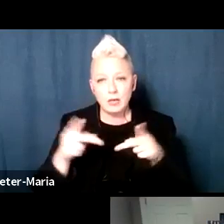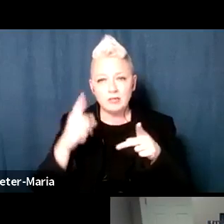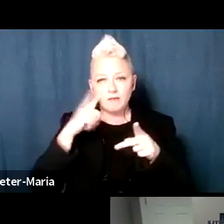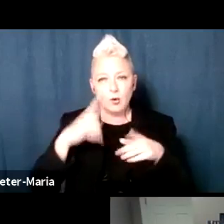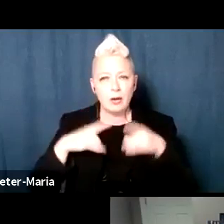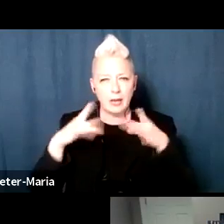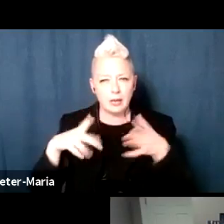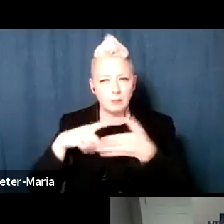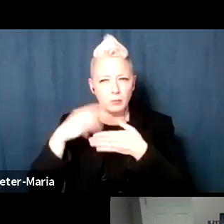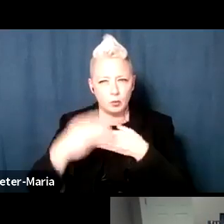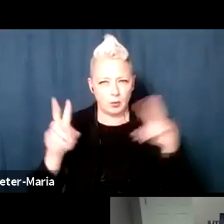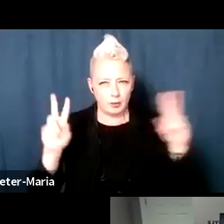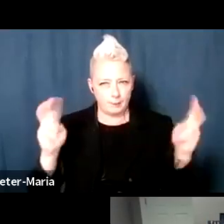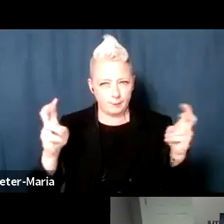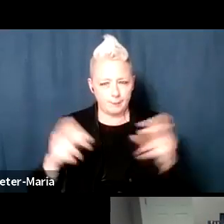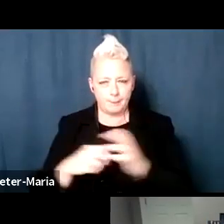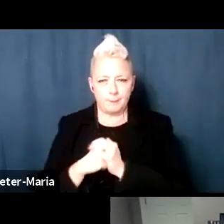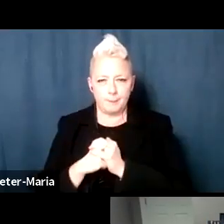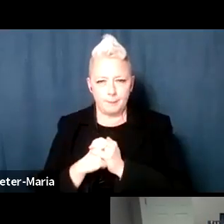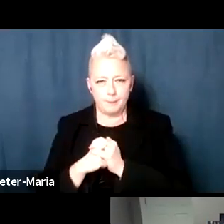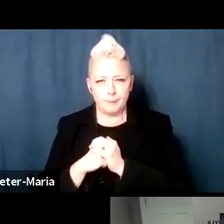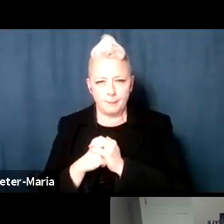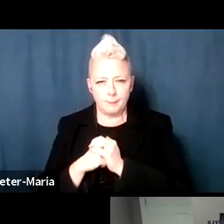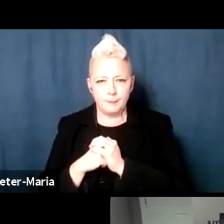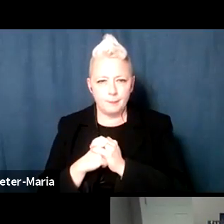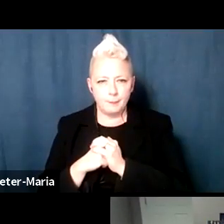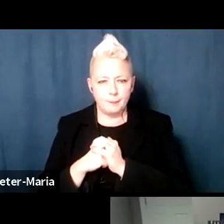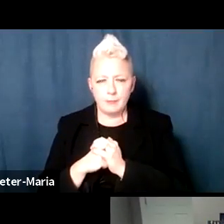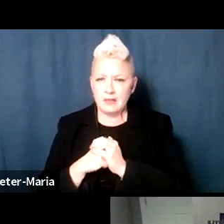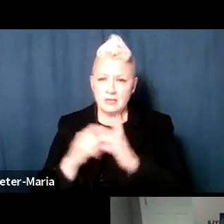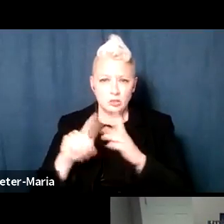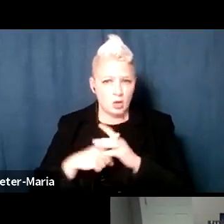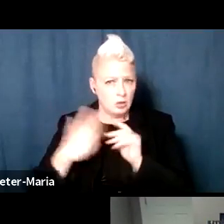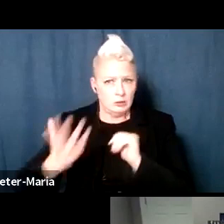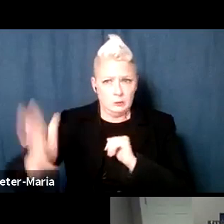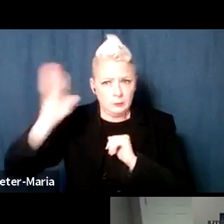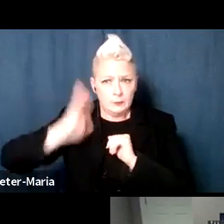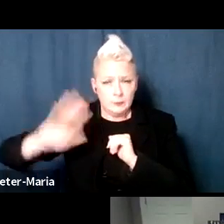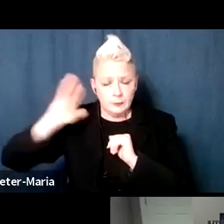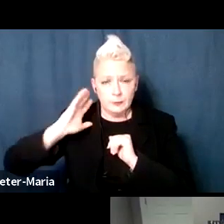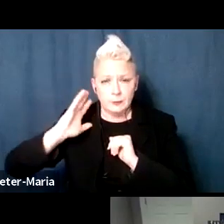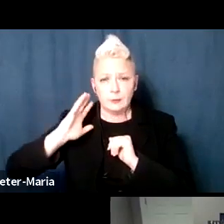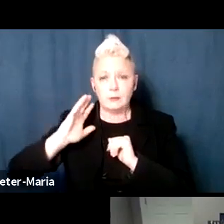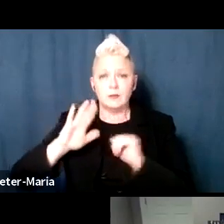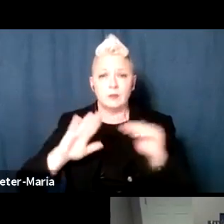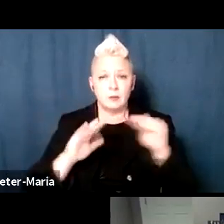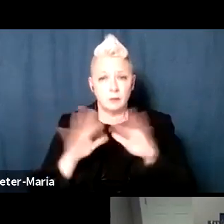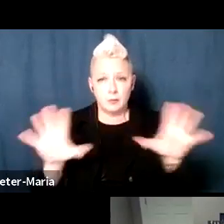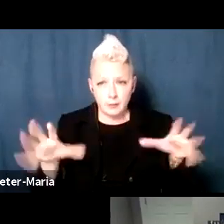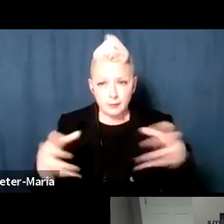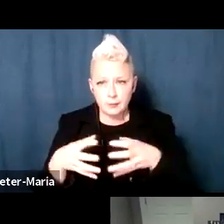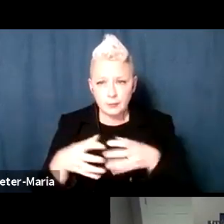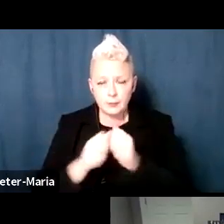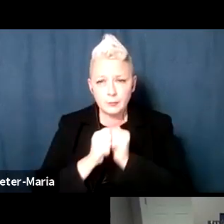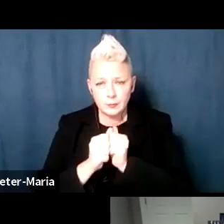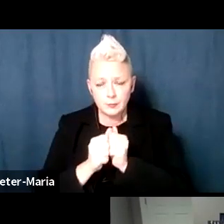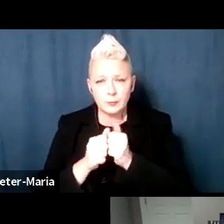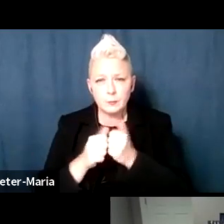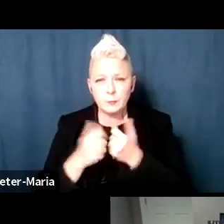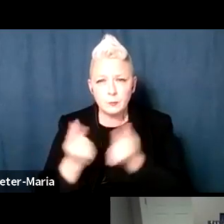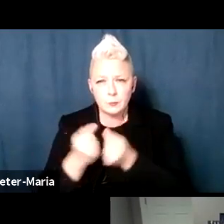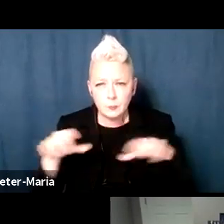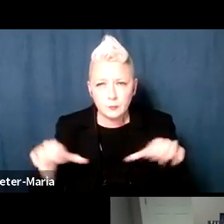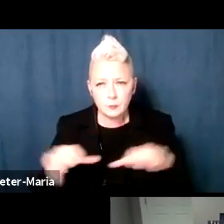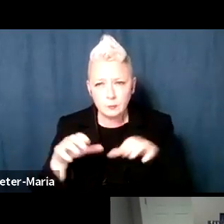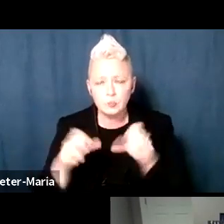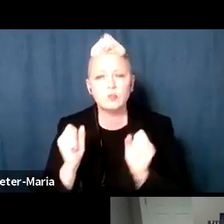for Hate is an initiative that was started years ago where we galvanize a community to engage in activities to